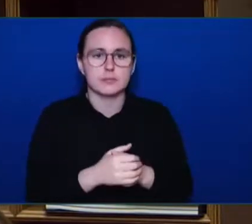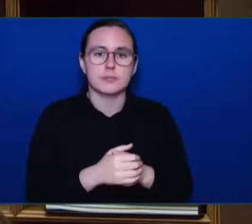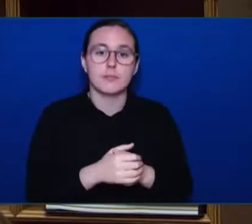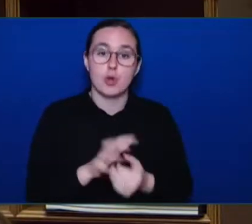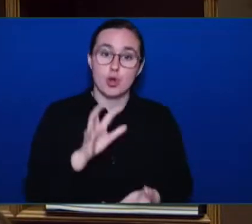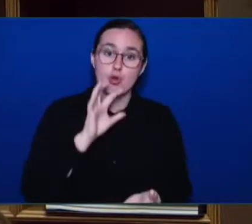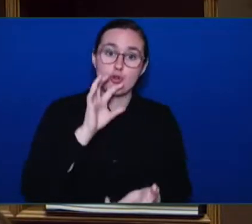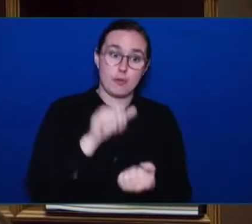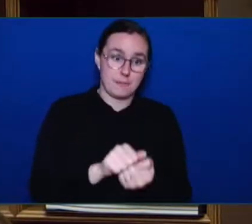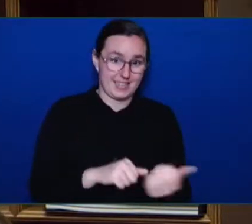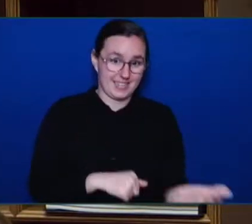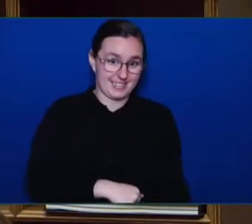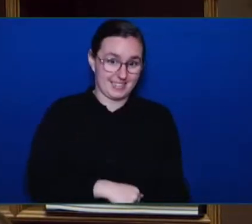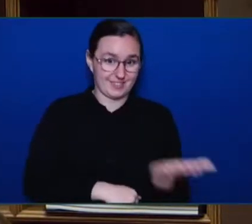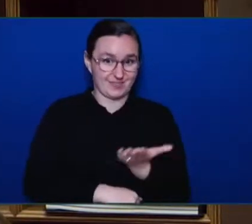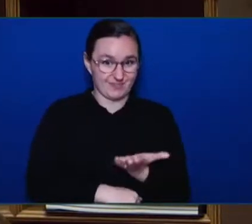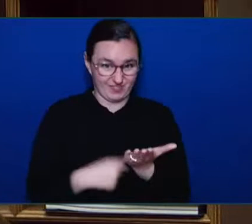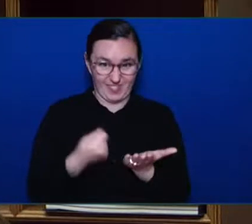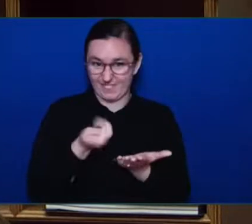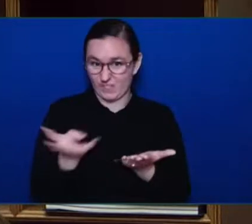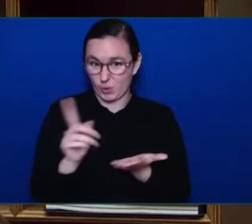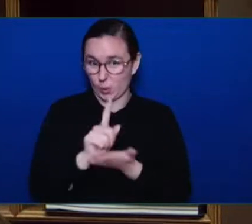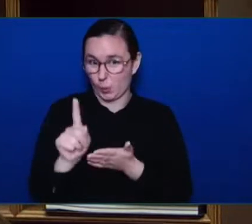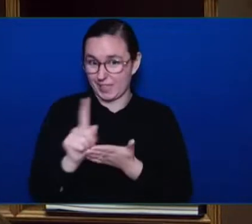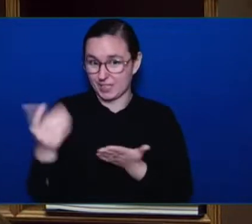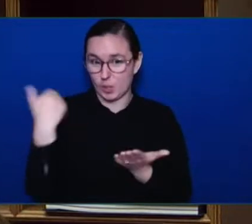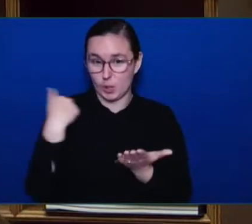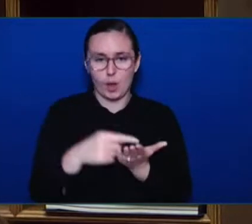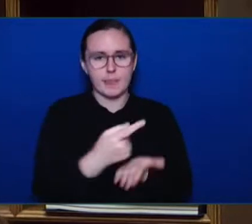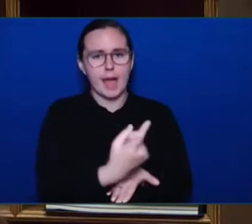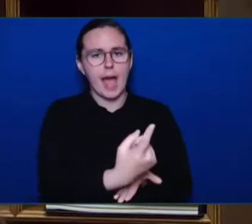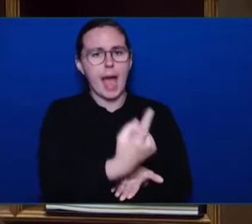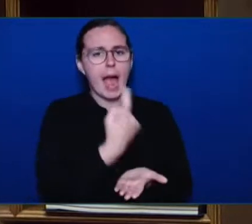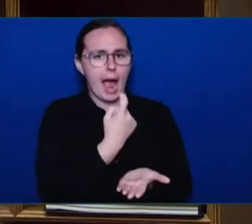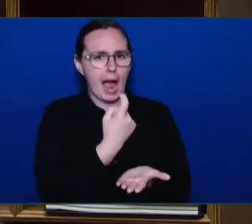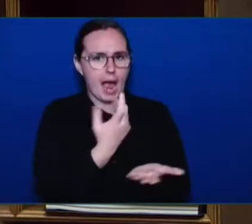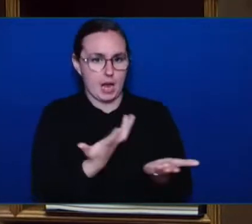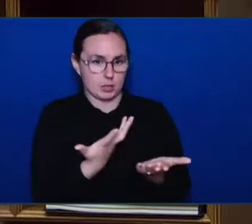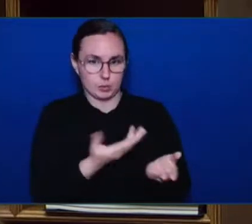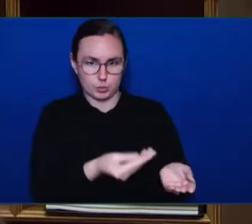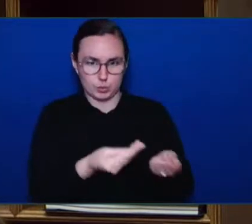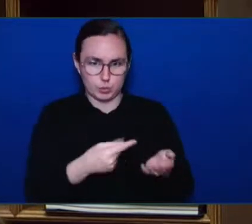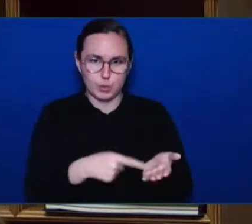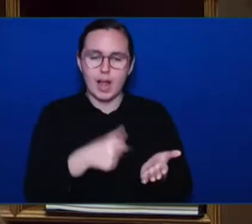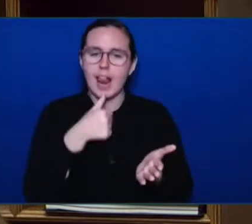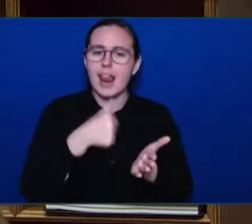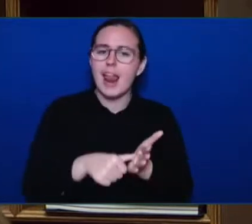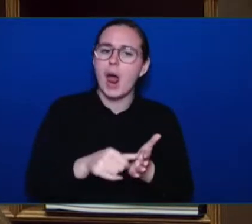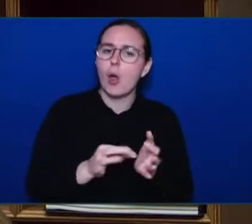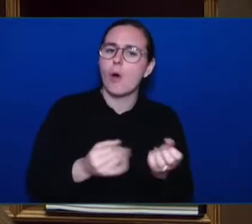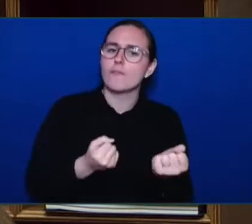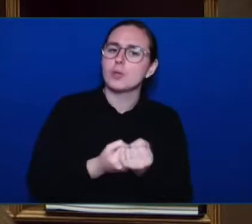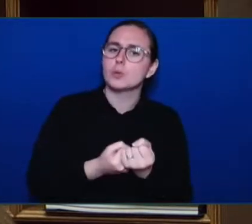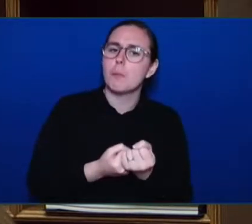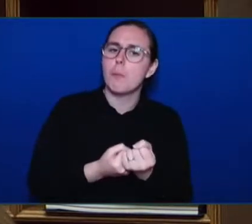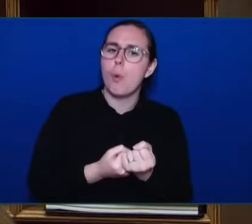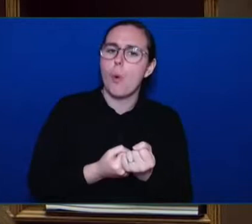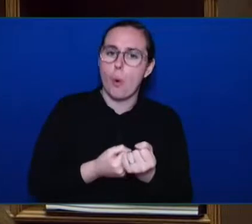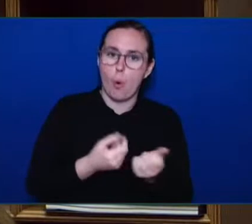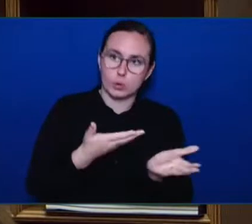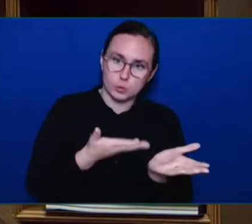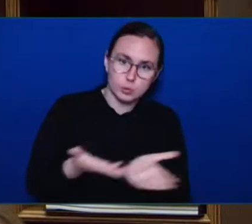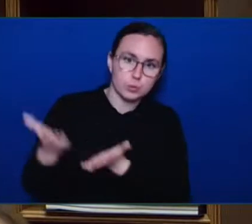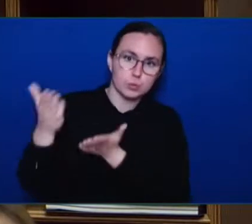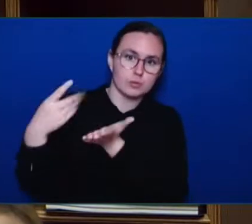weeks ago, to provide a letter of support to move forward into the next targeted dialogue for the Olympics. After